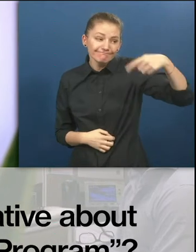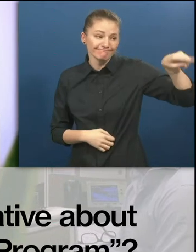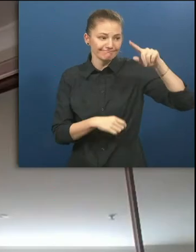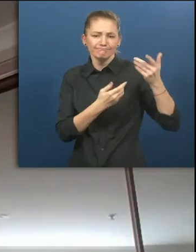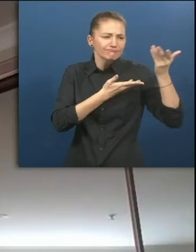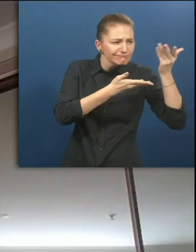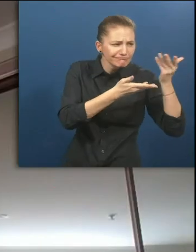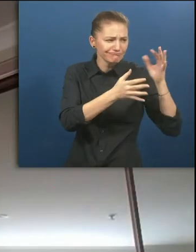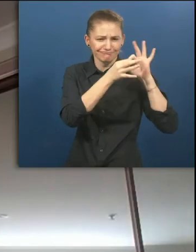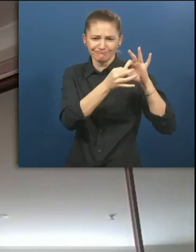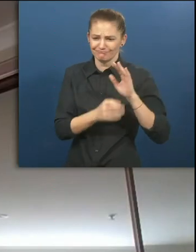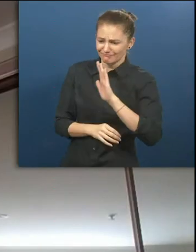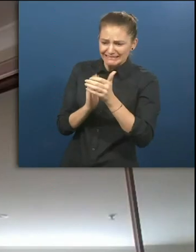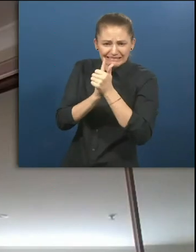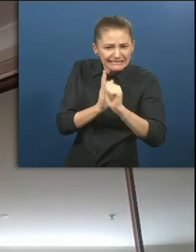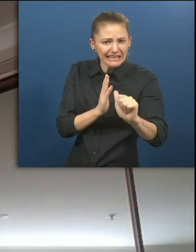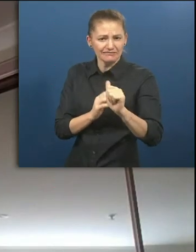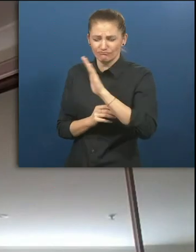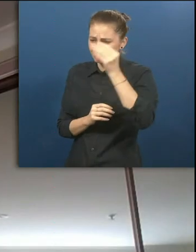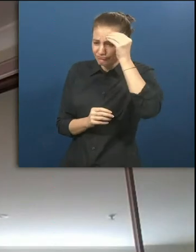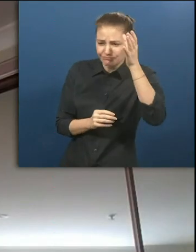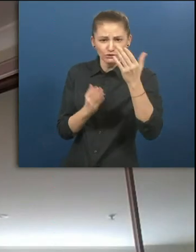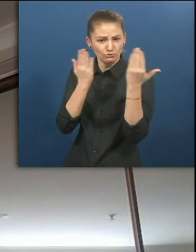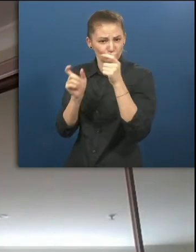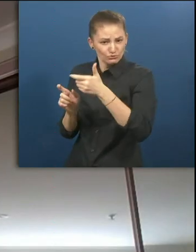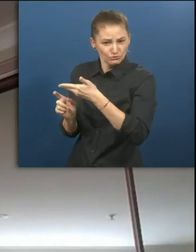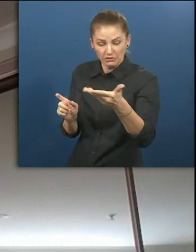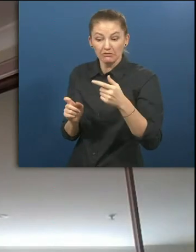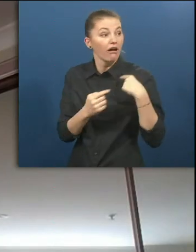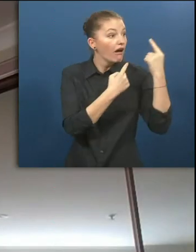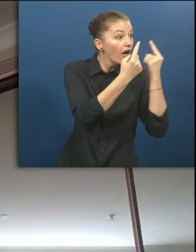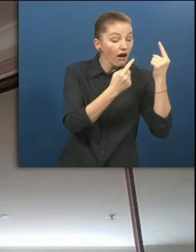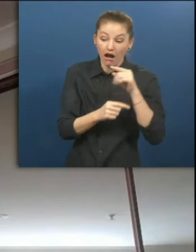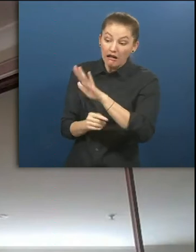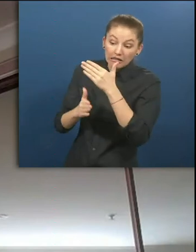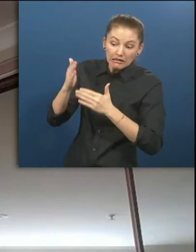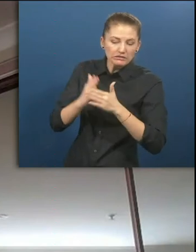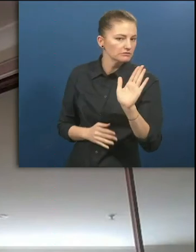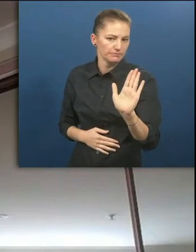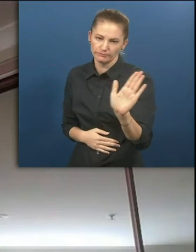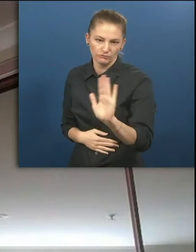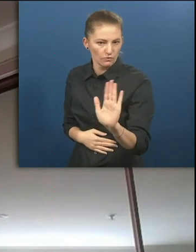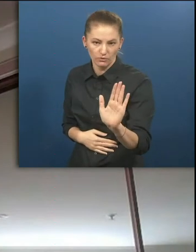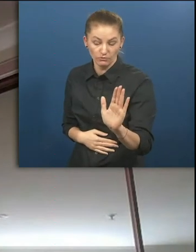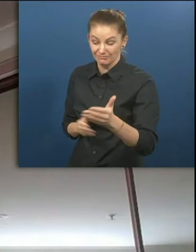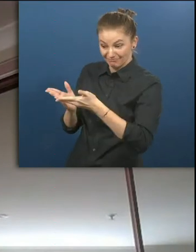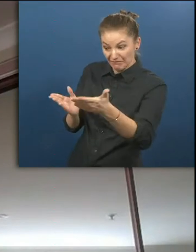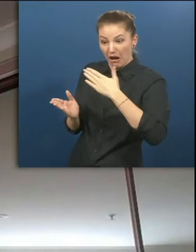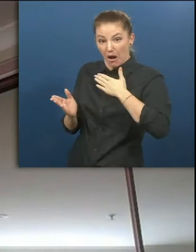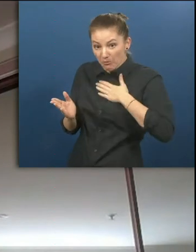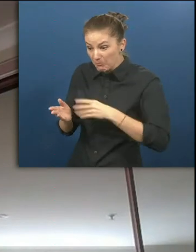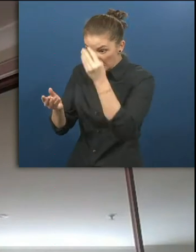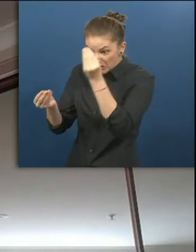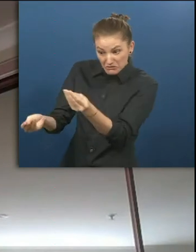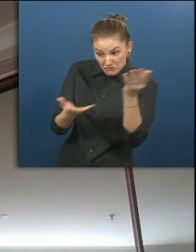That employers are asked to hire based on the skills and knowledge of the student. We do not discuss a student's